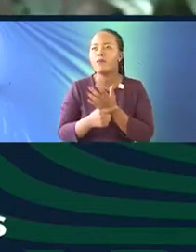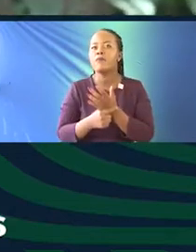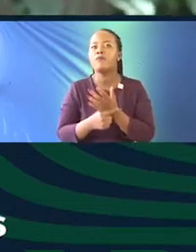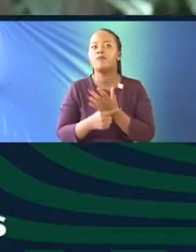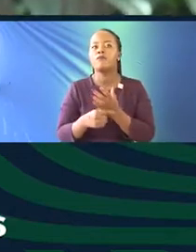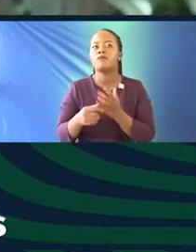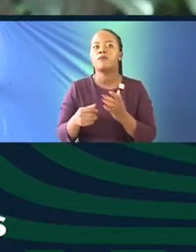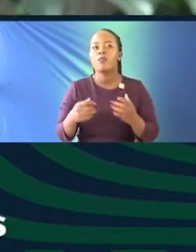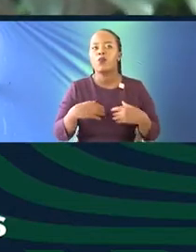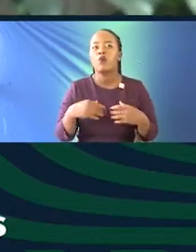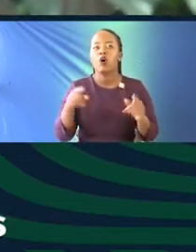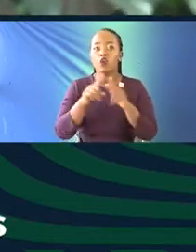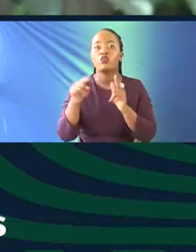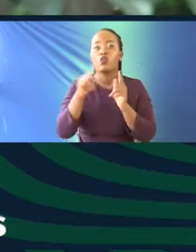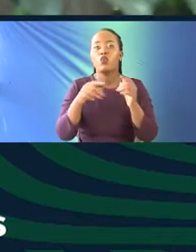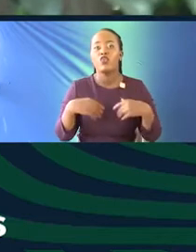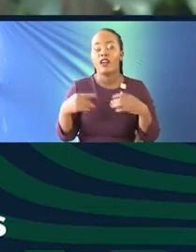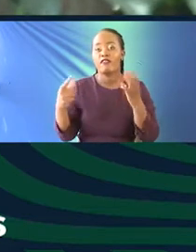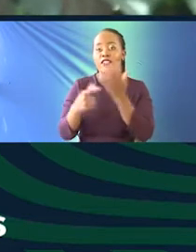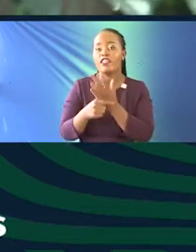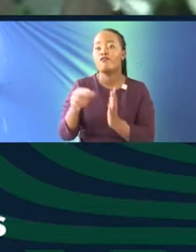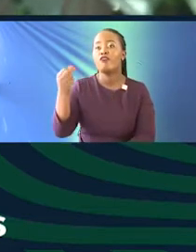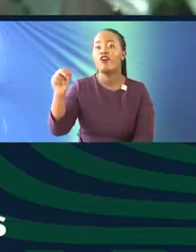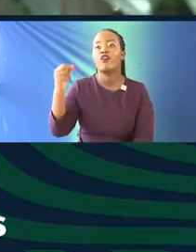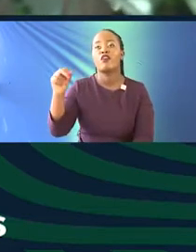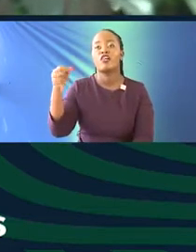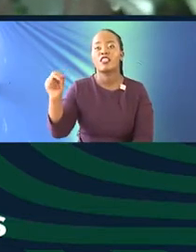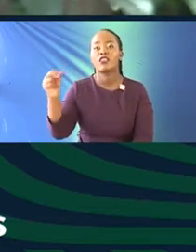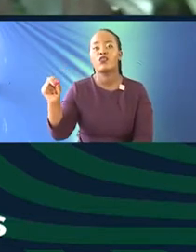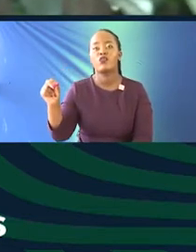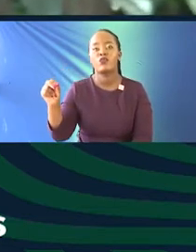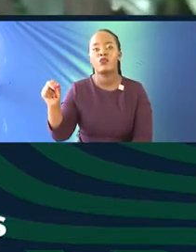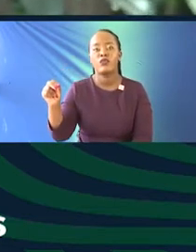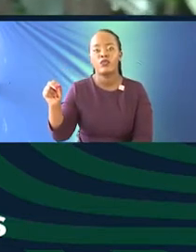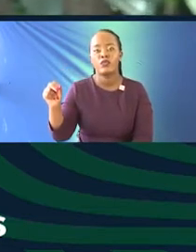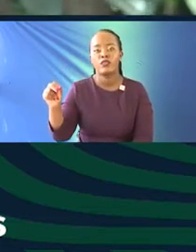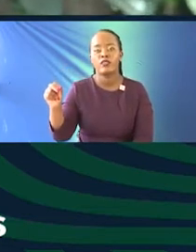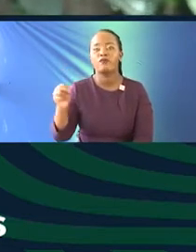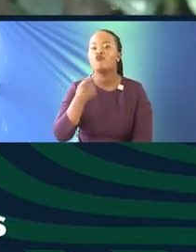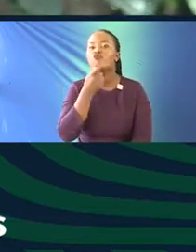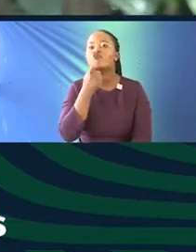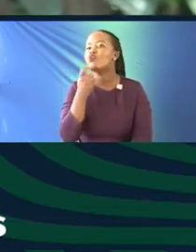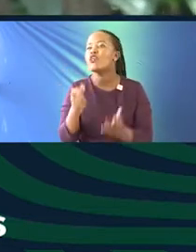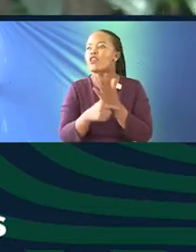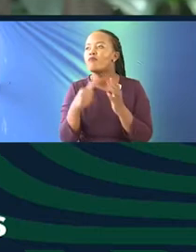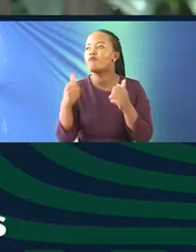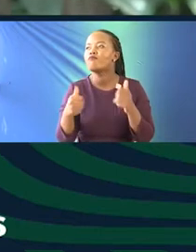Dongu? Dongu? And that's Luo. Okay. In Luo?